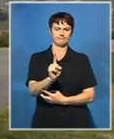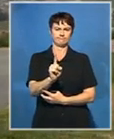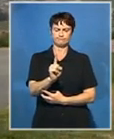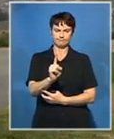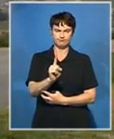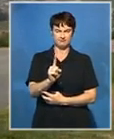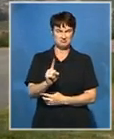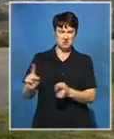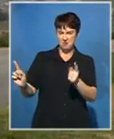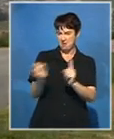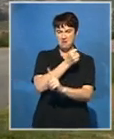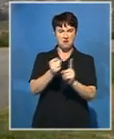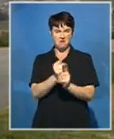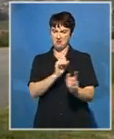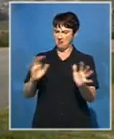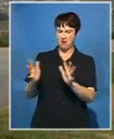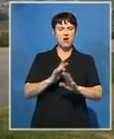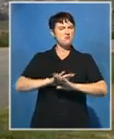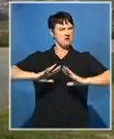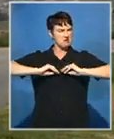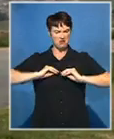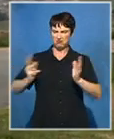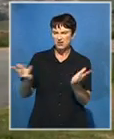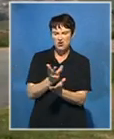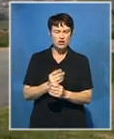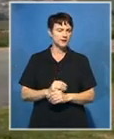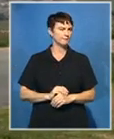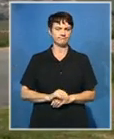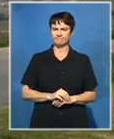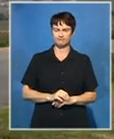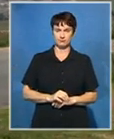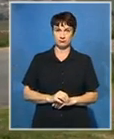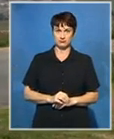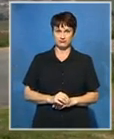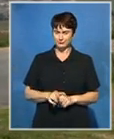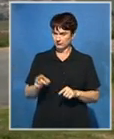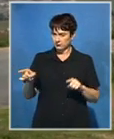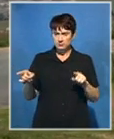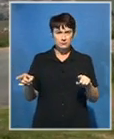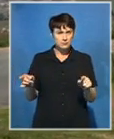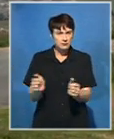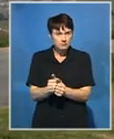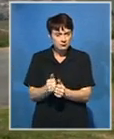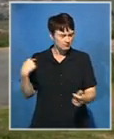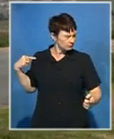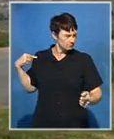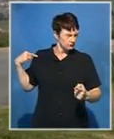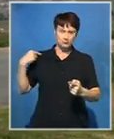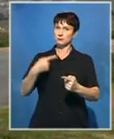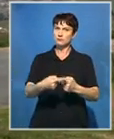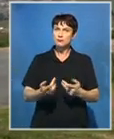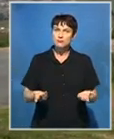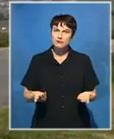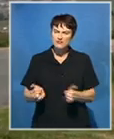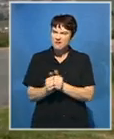violence and intolerance, it can't characterize the relationship between these two historical alleys. And I think